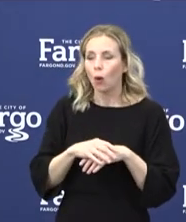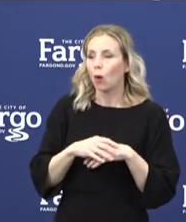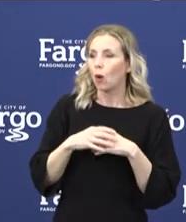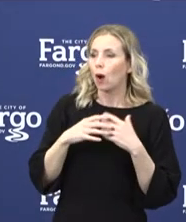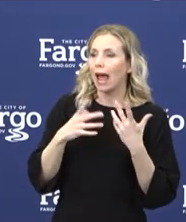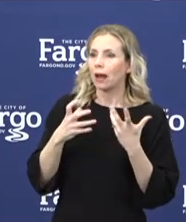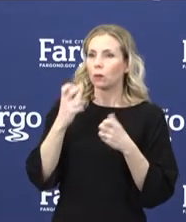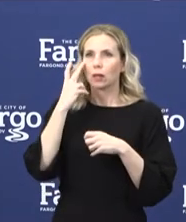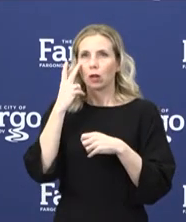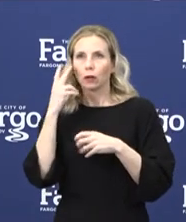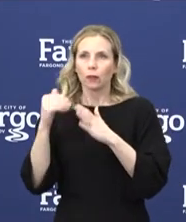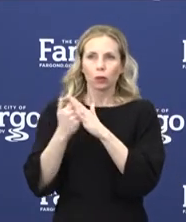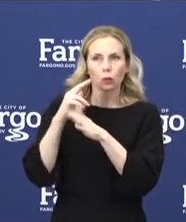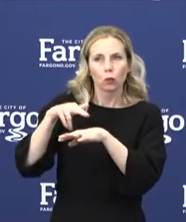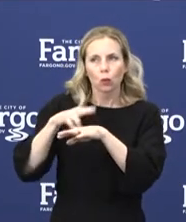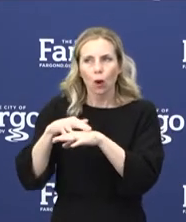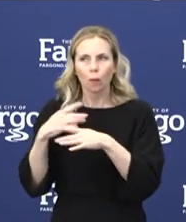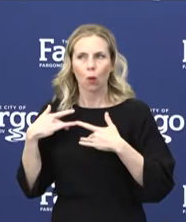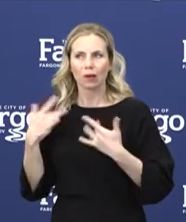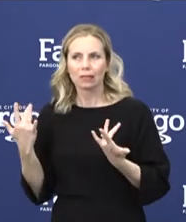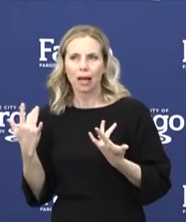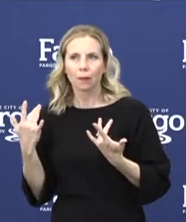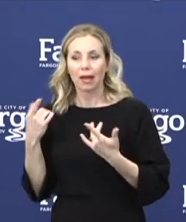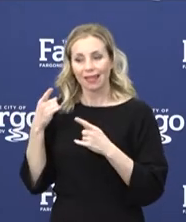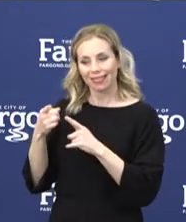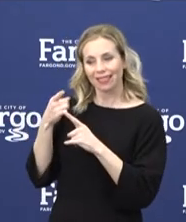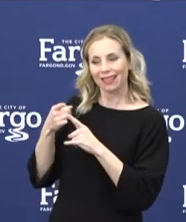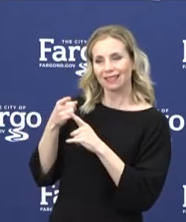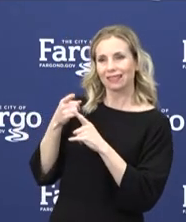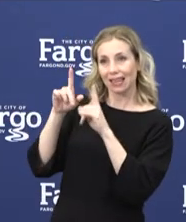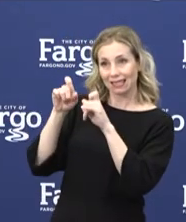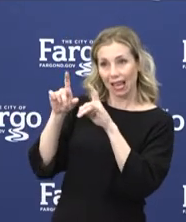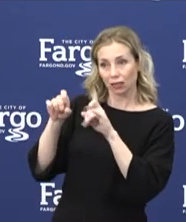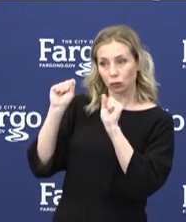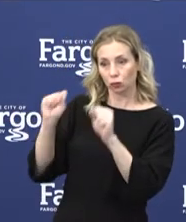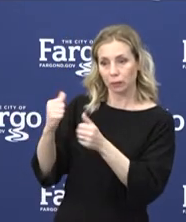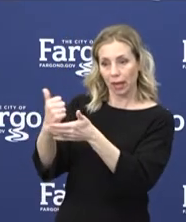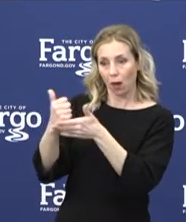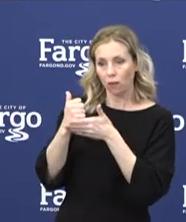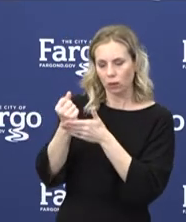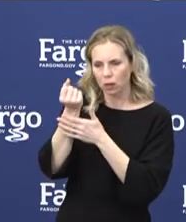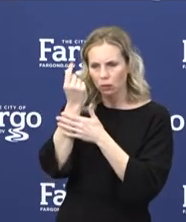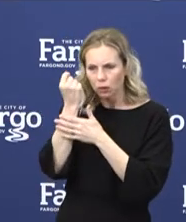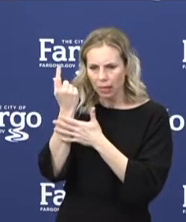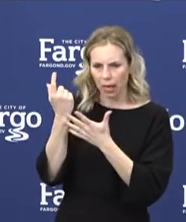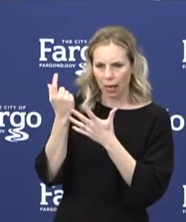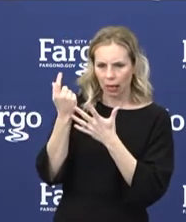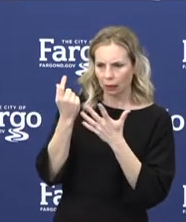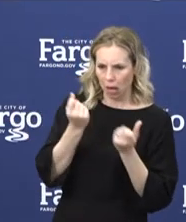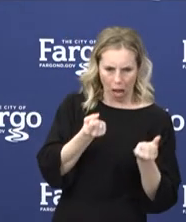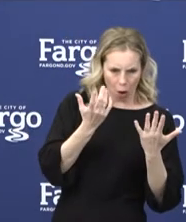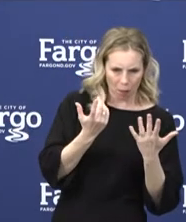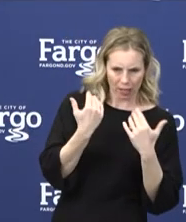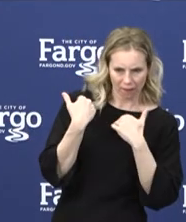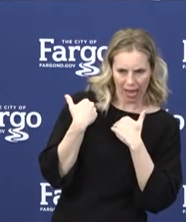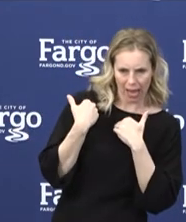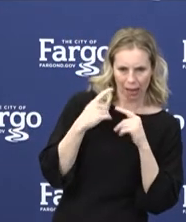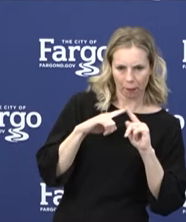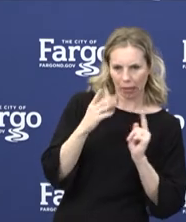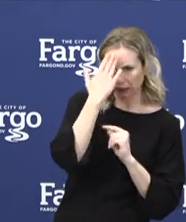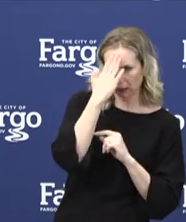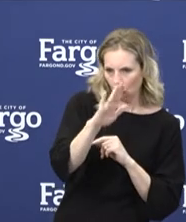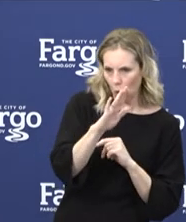might be and how this test might be helpful to understand where we are in this